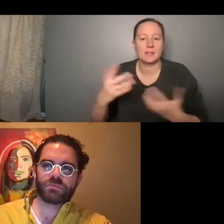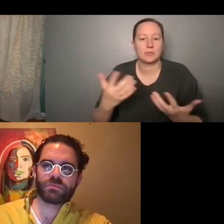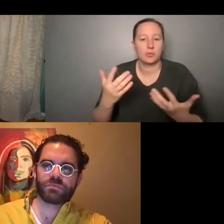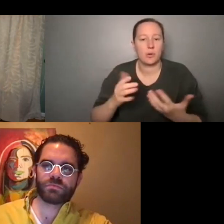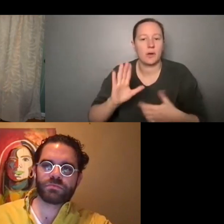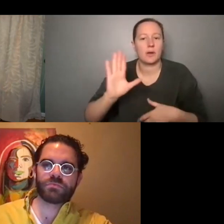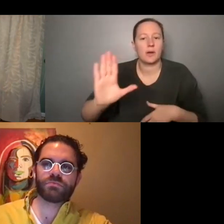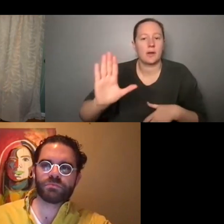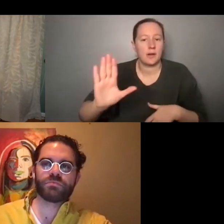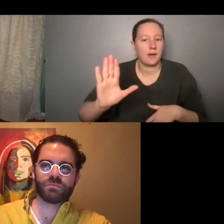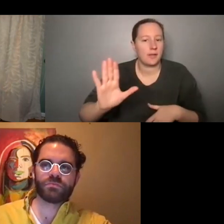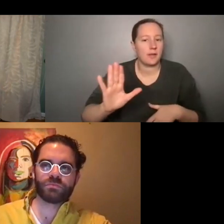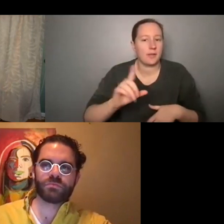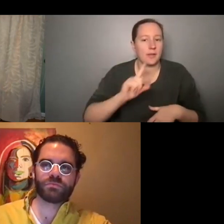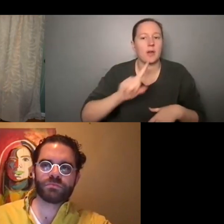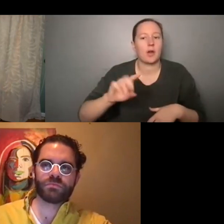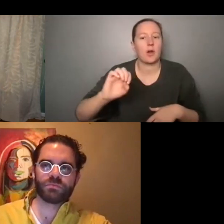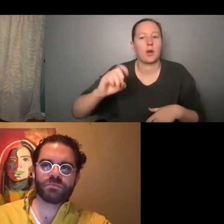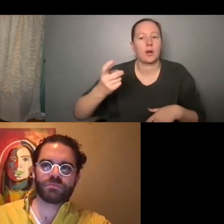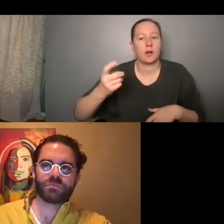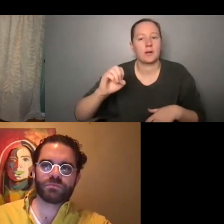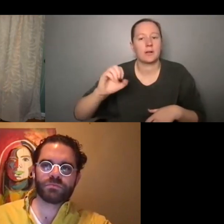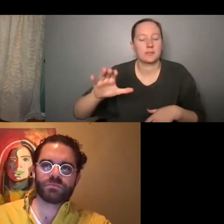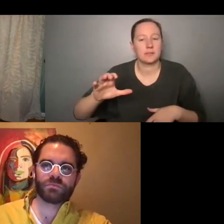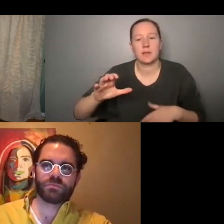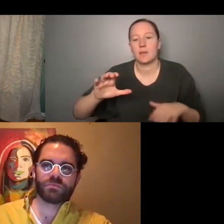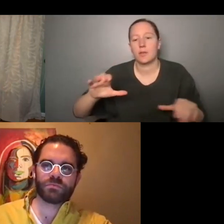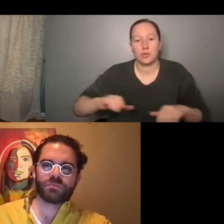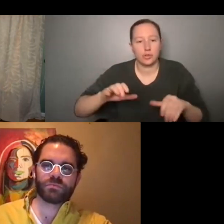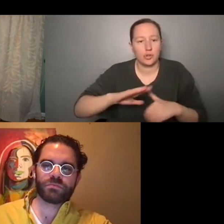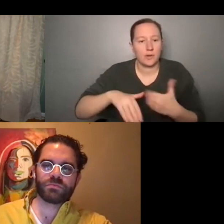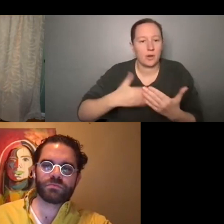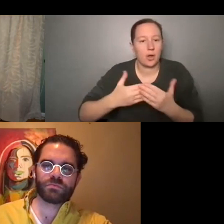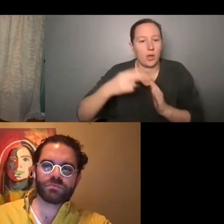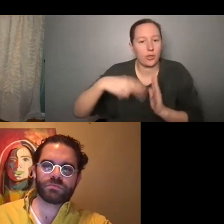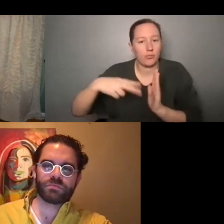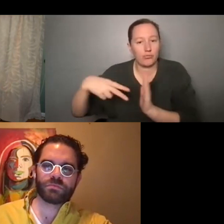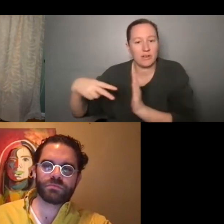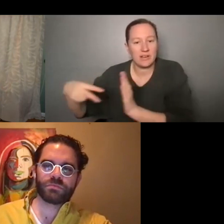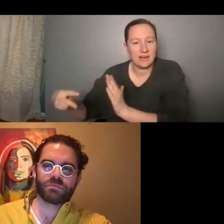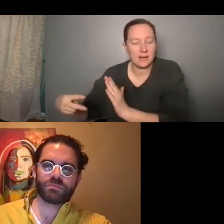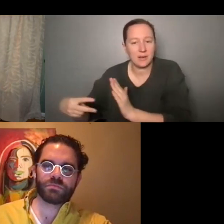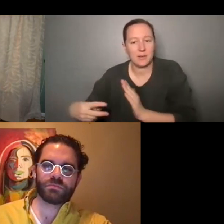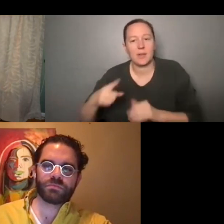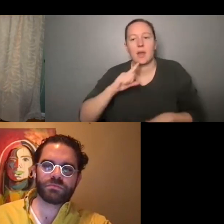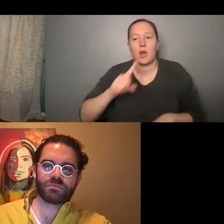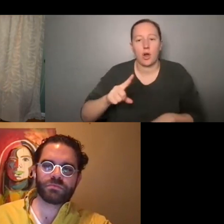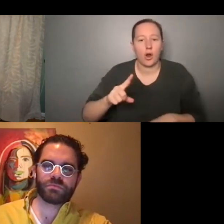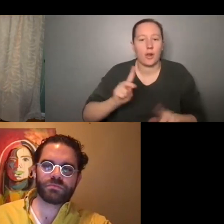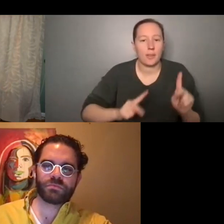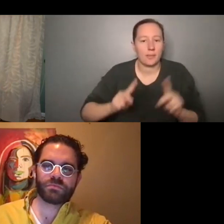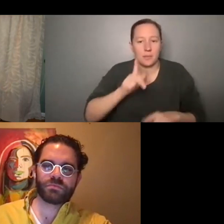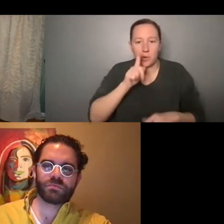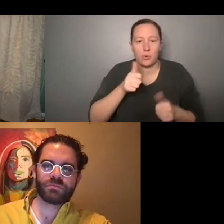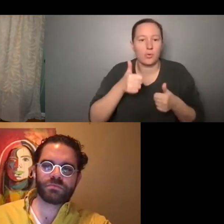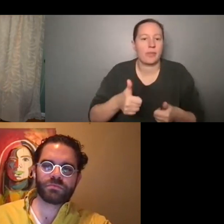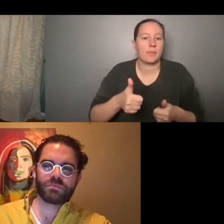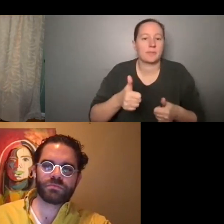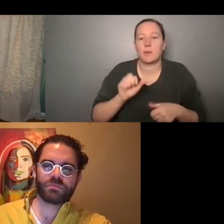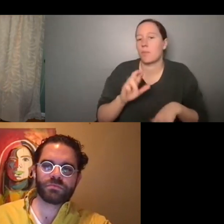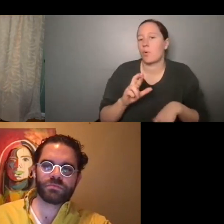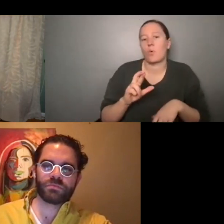They're, they're basically executives. They're doing all of the reading. They're the ones that give the thumbs up. If